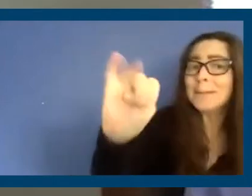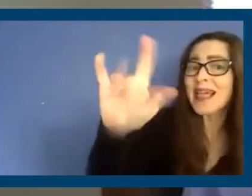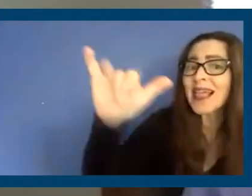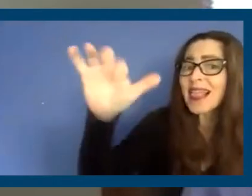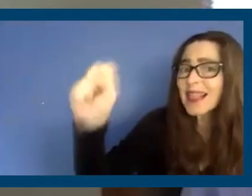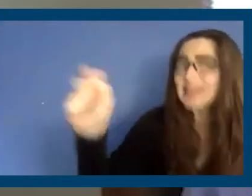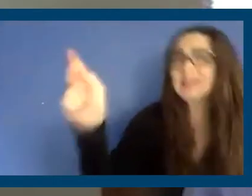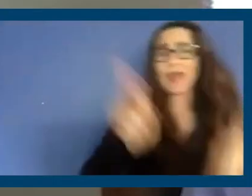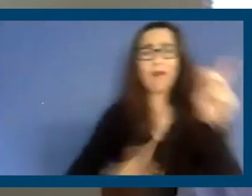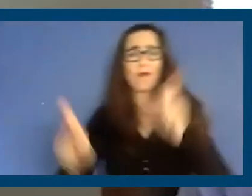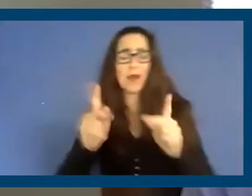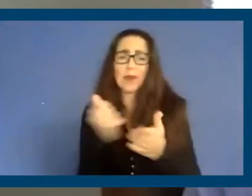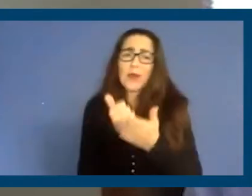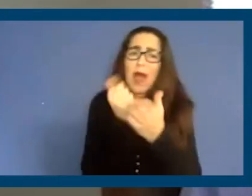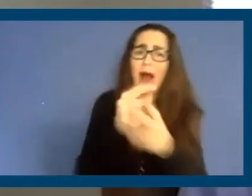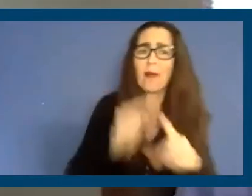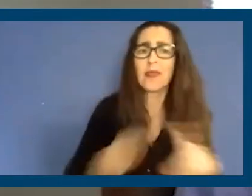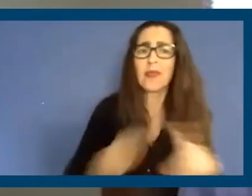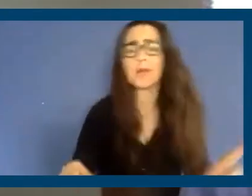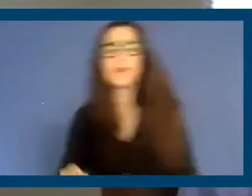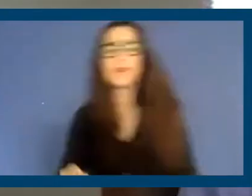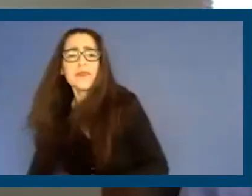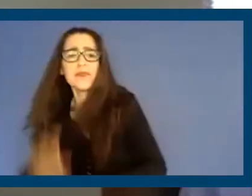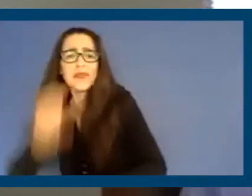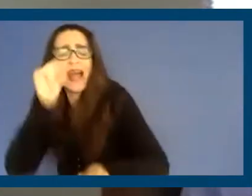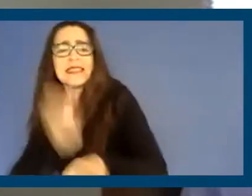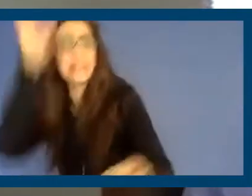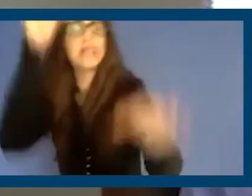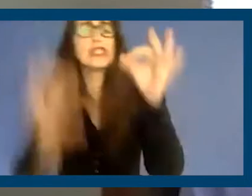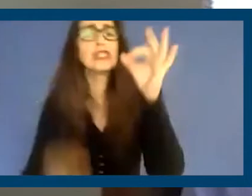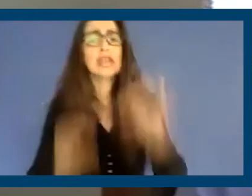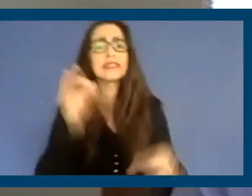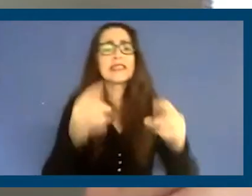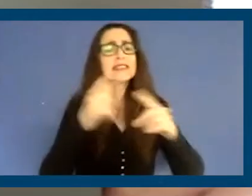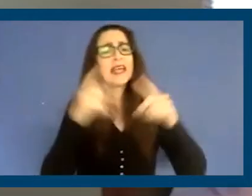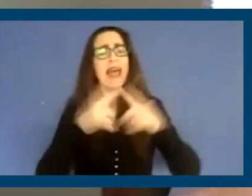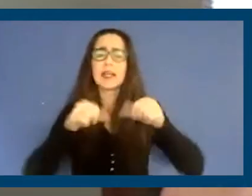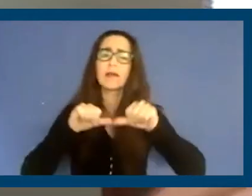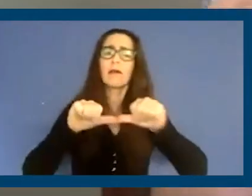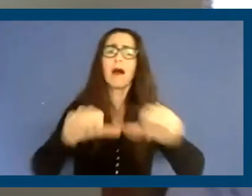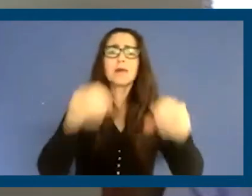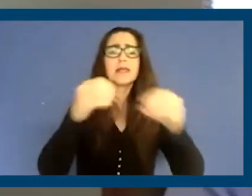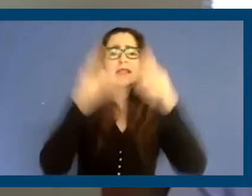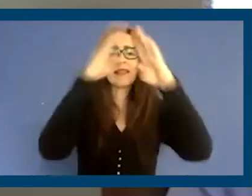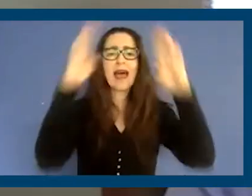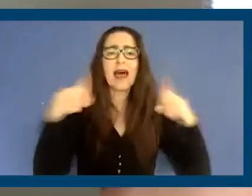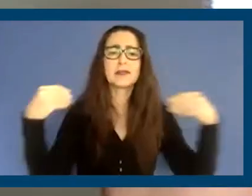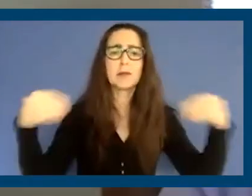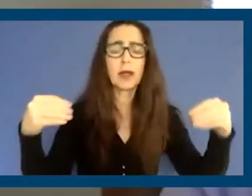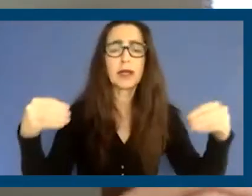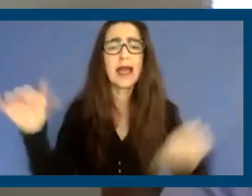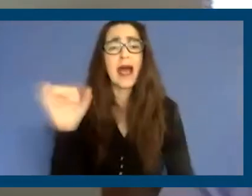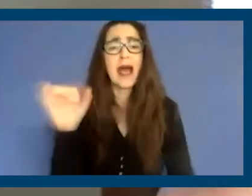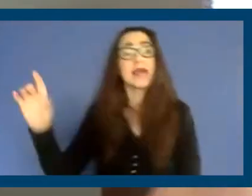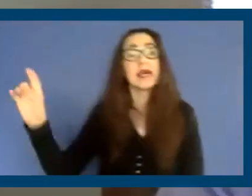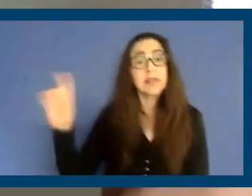playing field for renters, and restore justice and sanity in our housing markets. So we just don't, as Democrats and